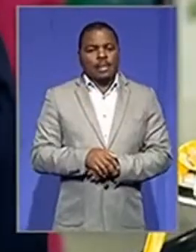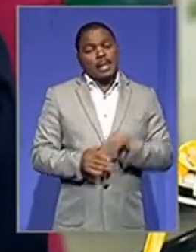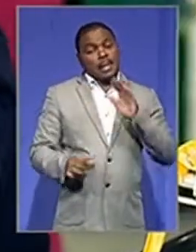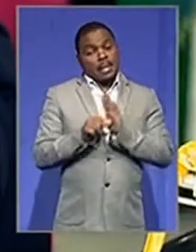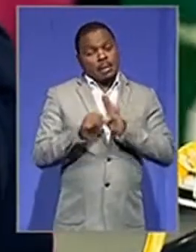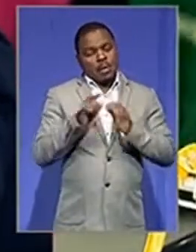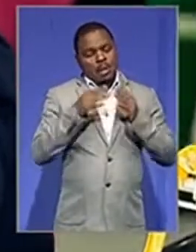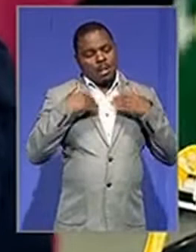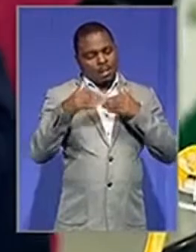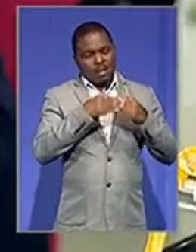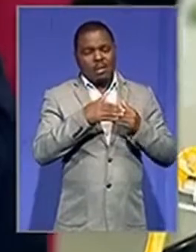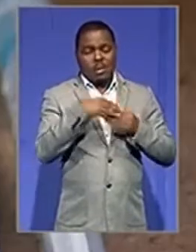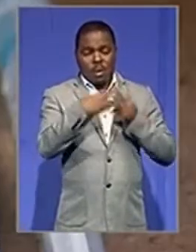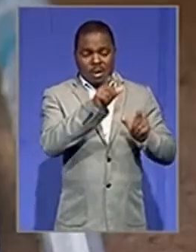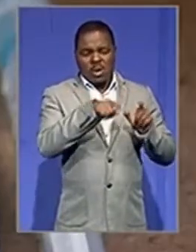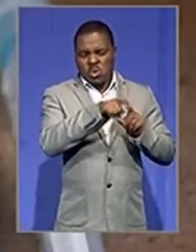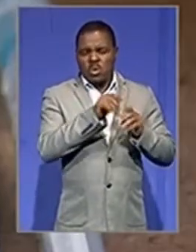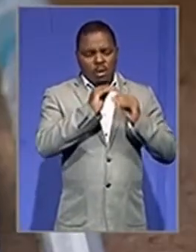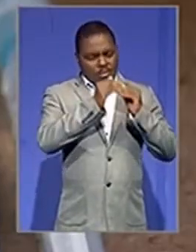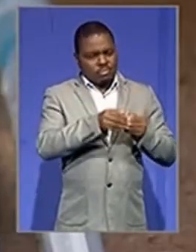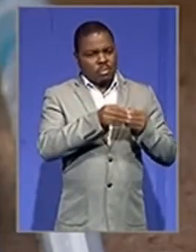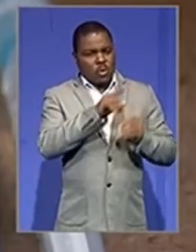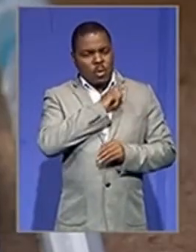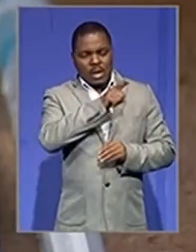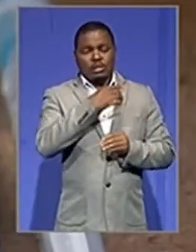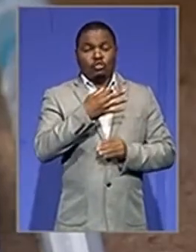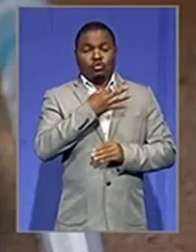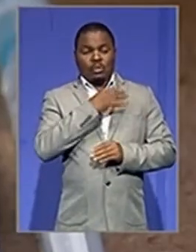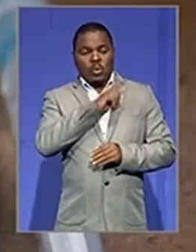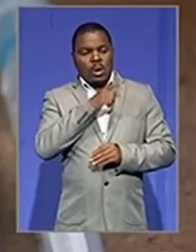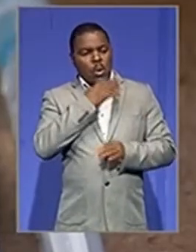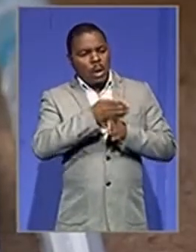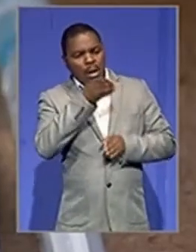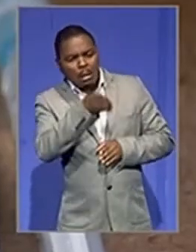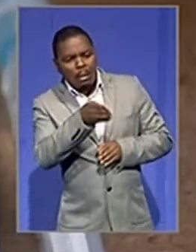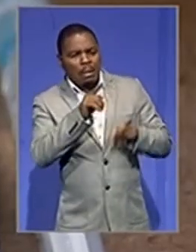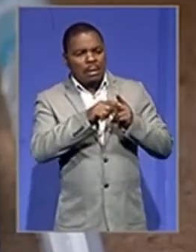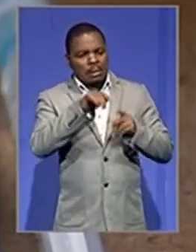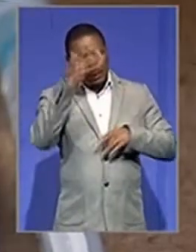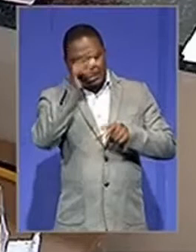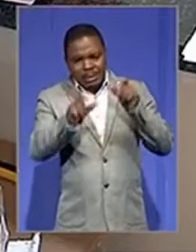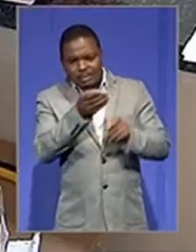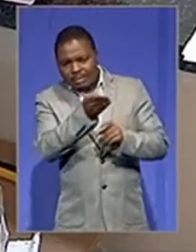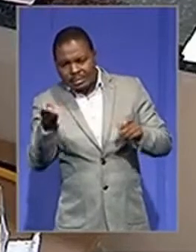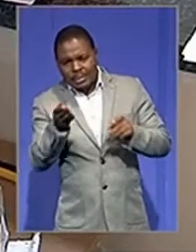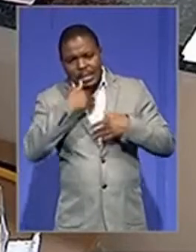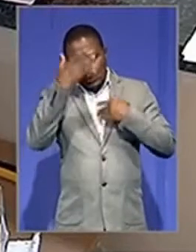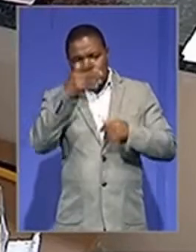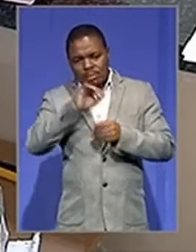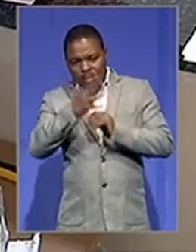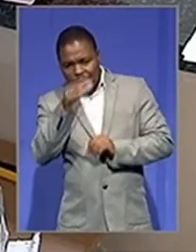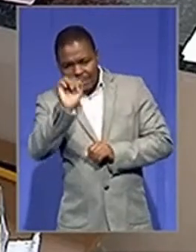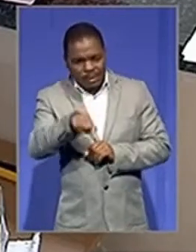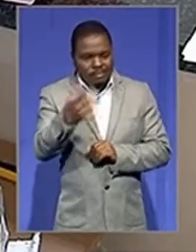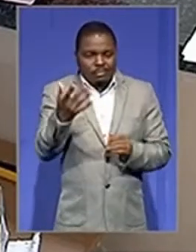hospital for a